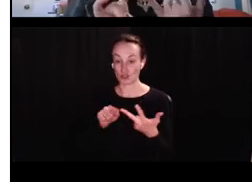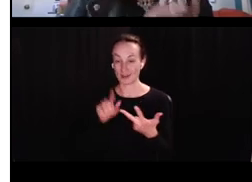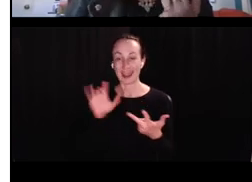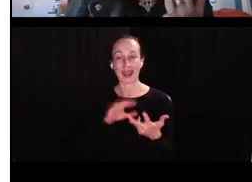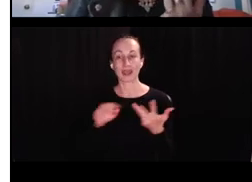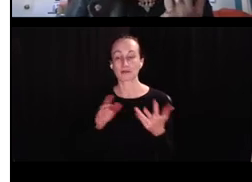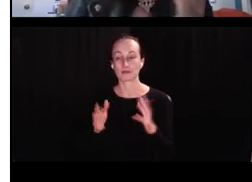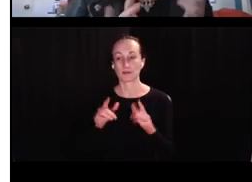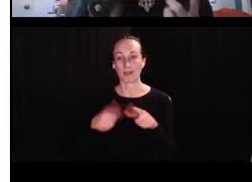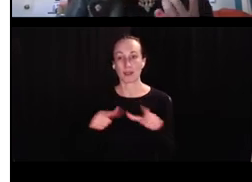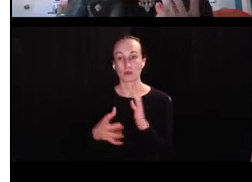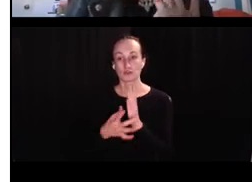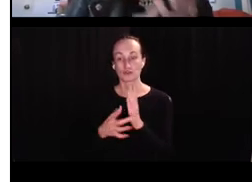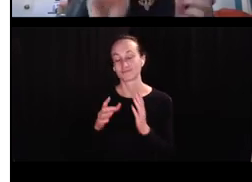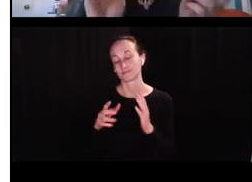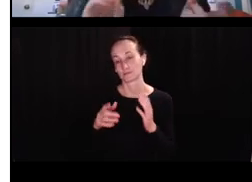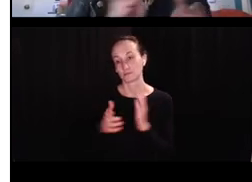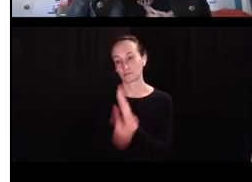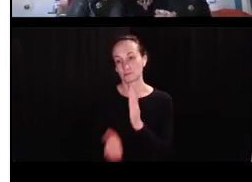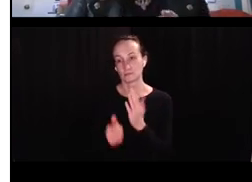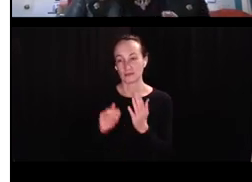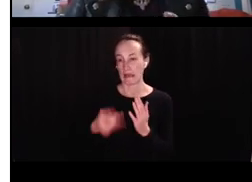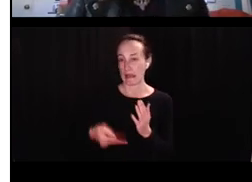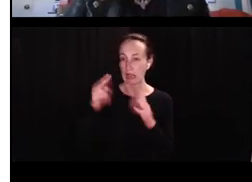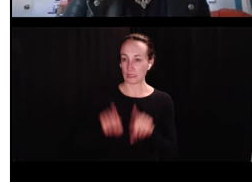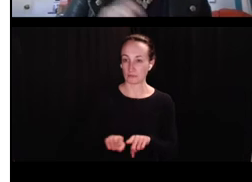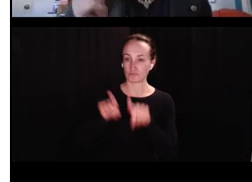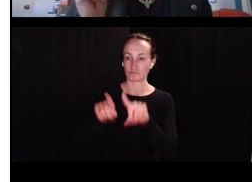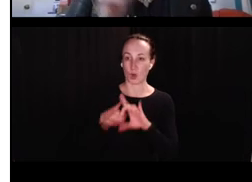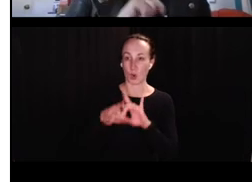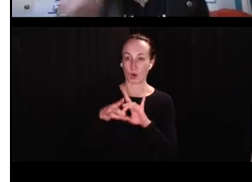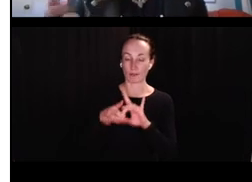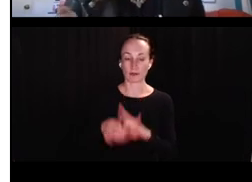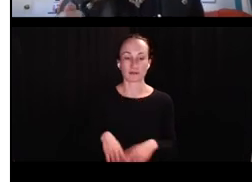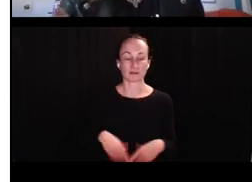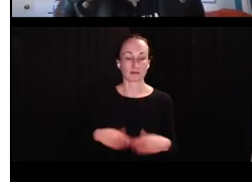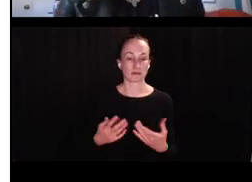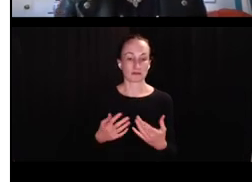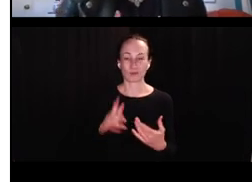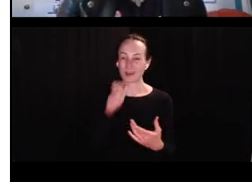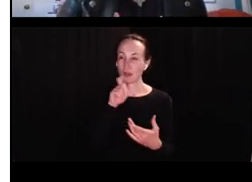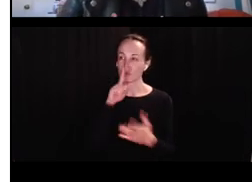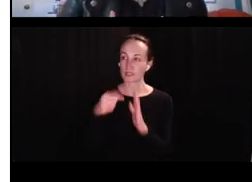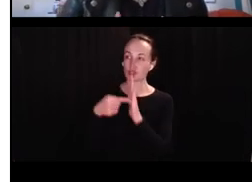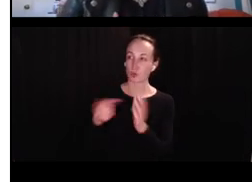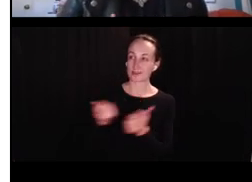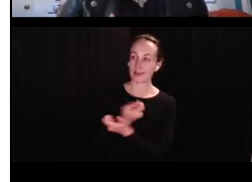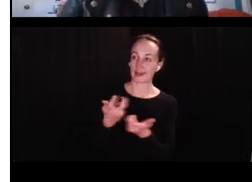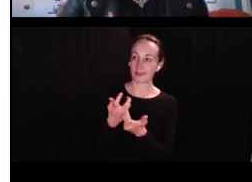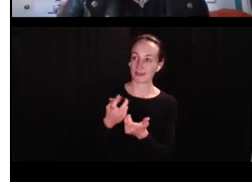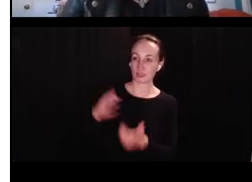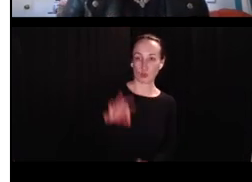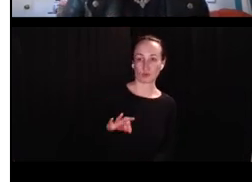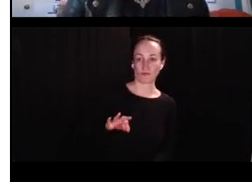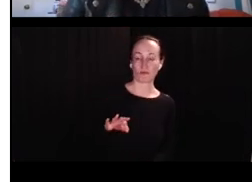type token ratio and age, those sophistication of the child measures were all highly correlated. Um, and we're just kind